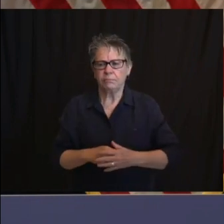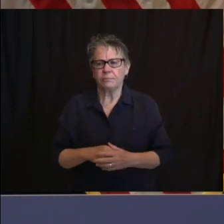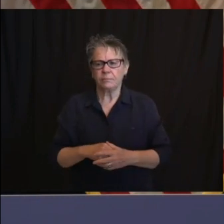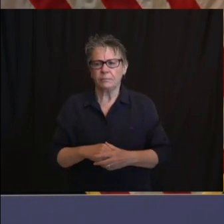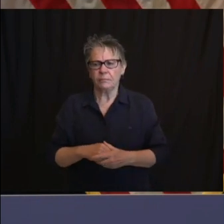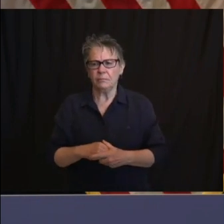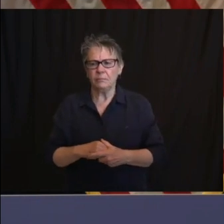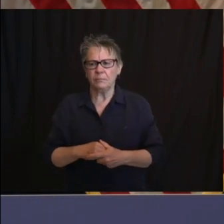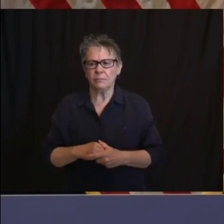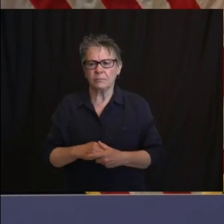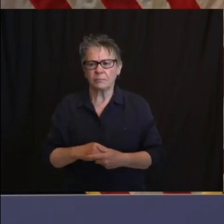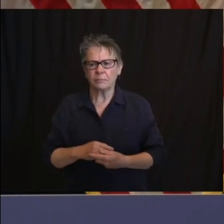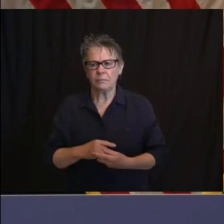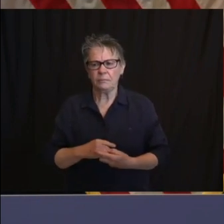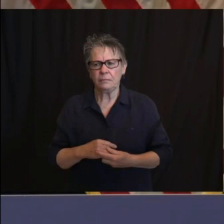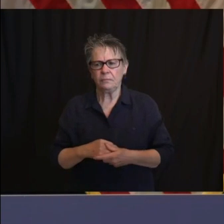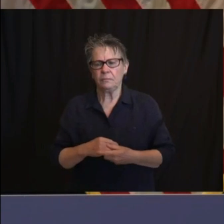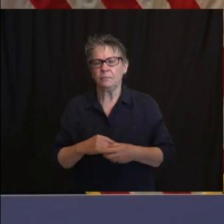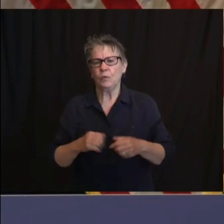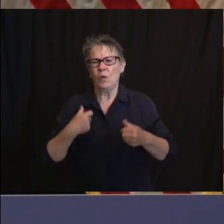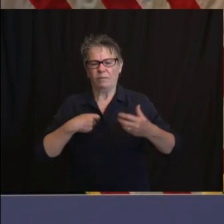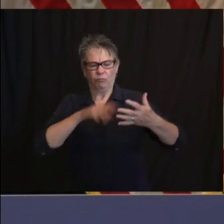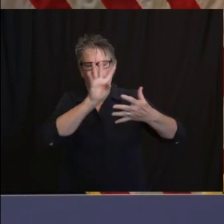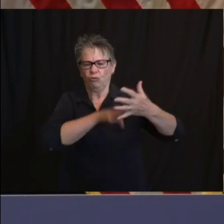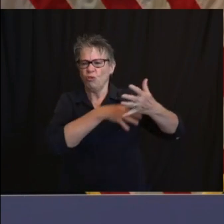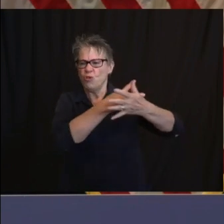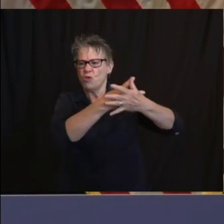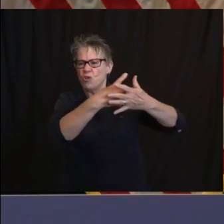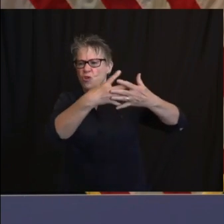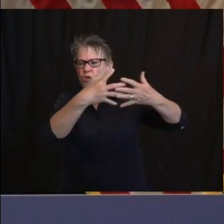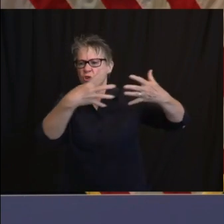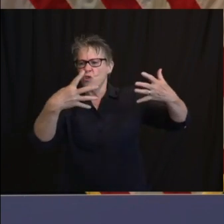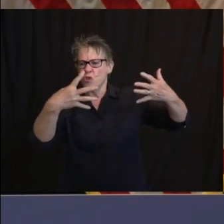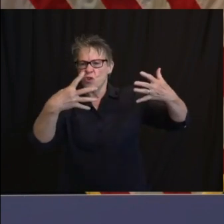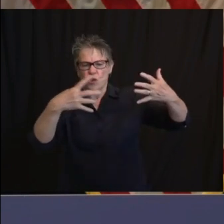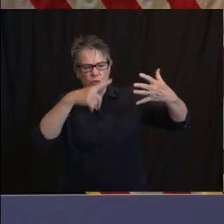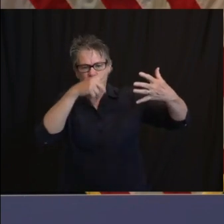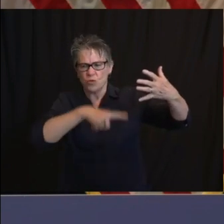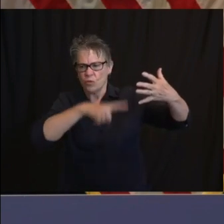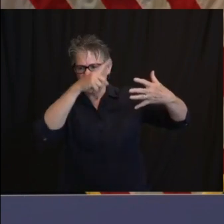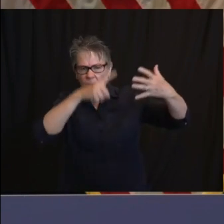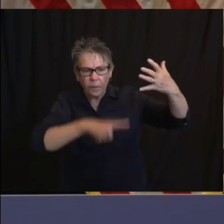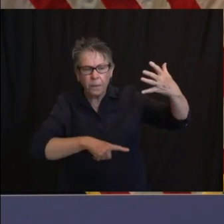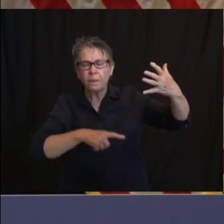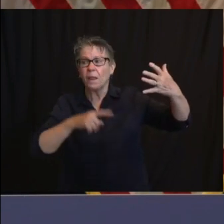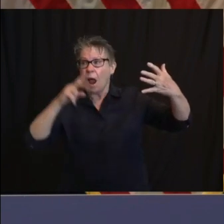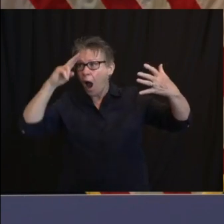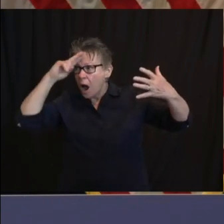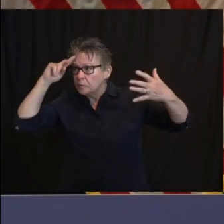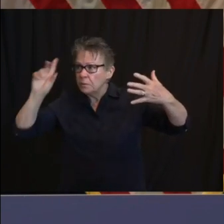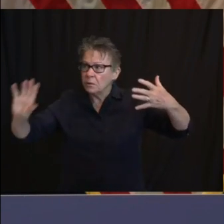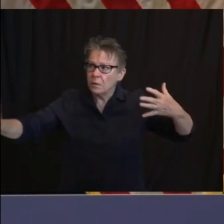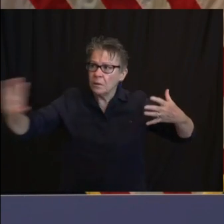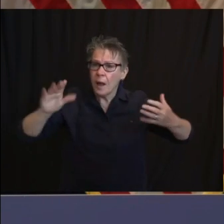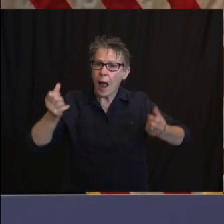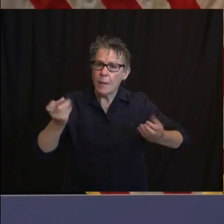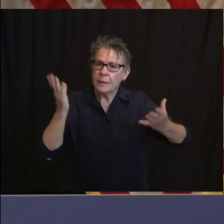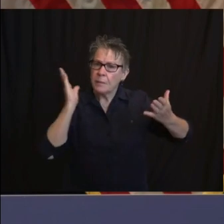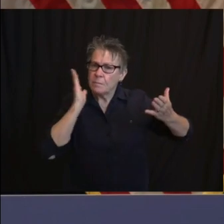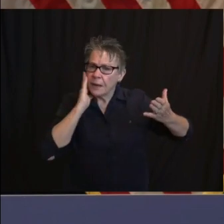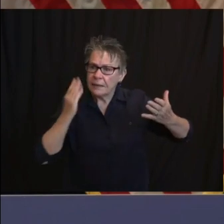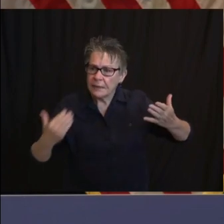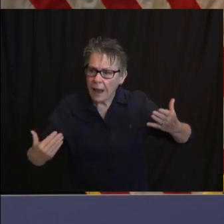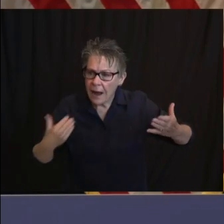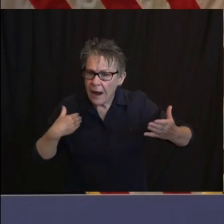days where we're going to be vigilant about keeping those capacities. But Judy or Ed, what's a flare up look like? And what are the early